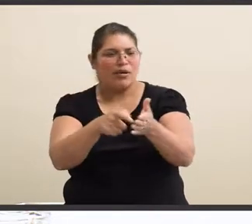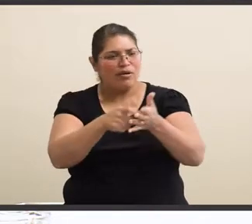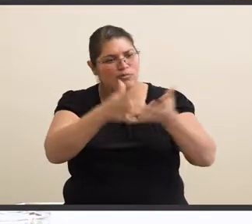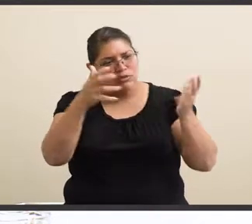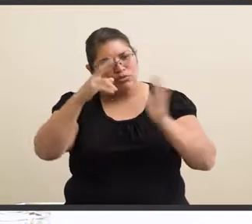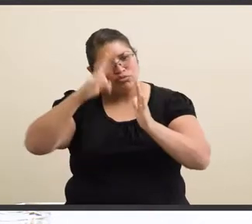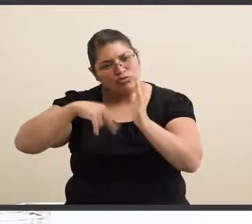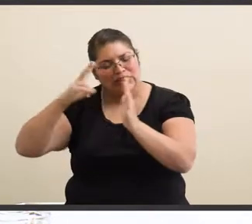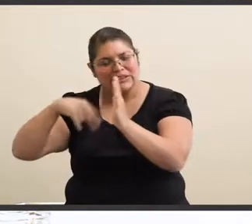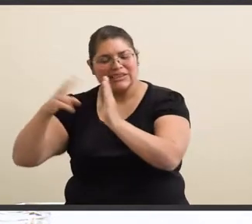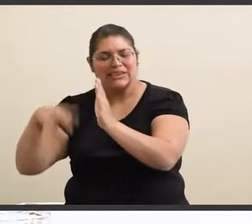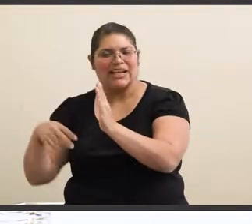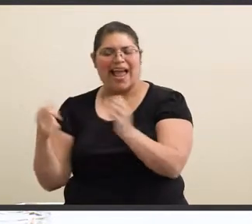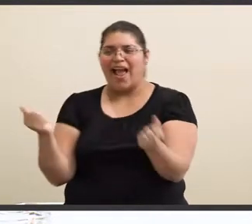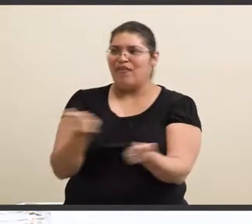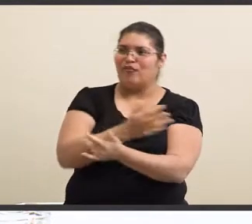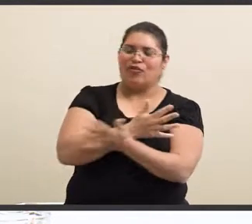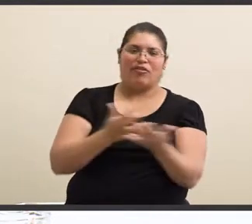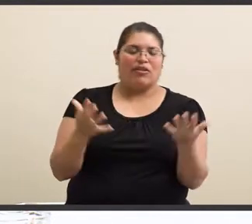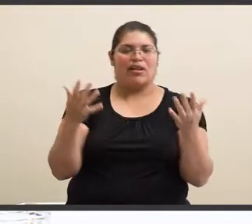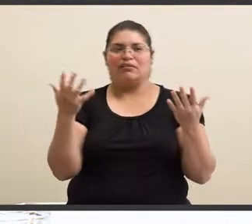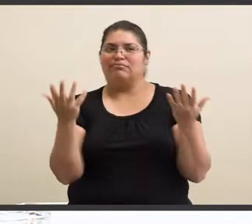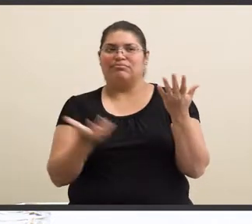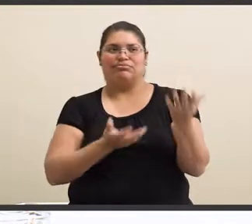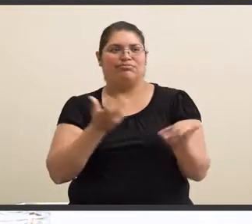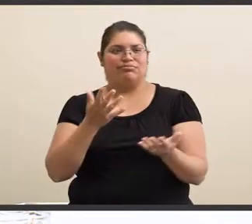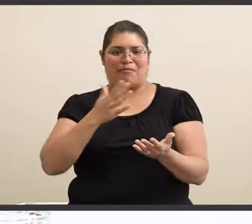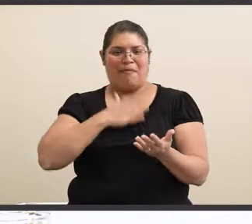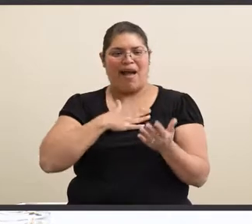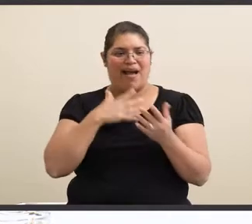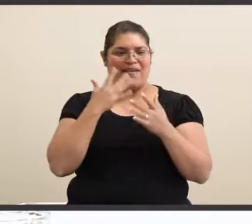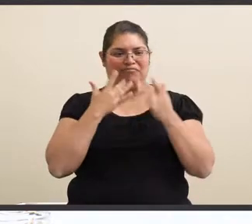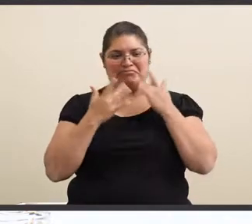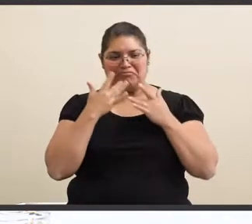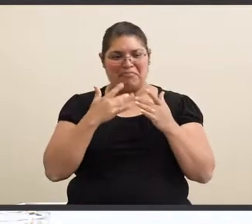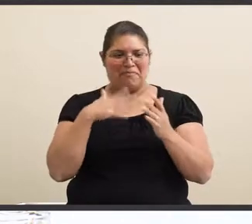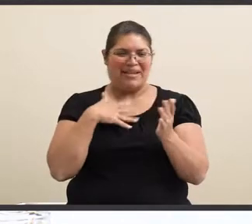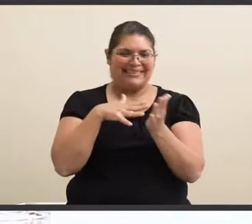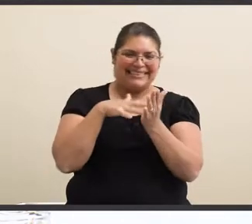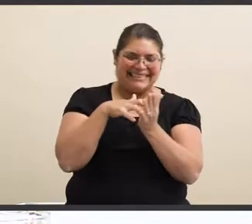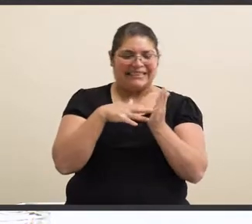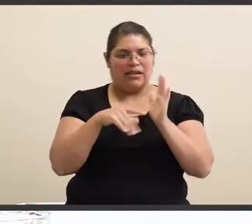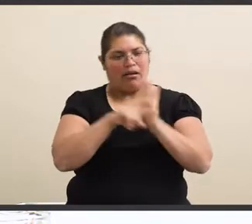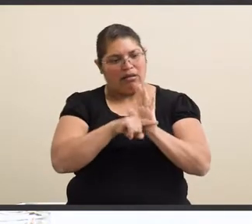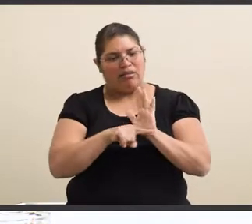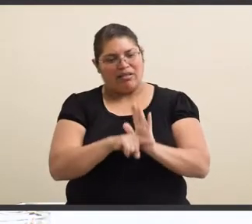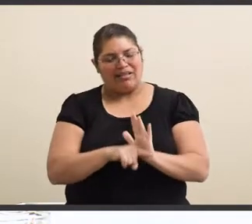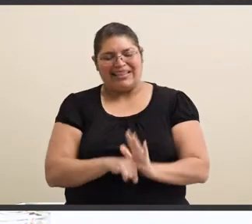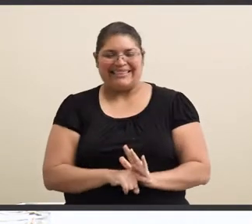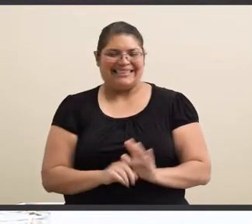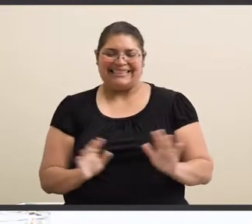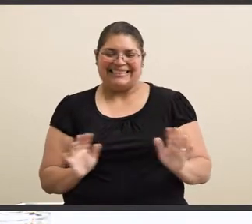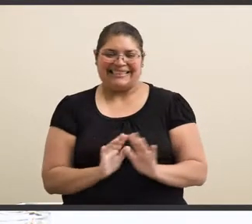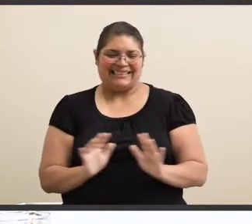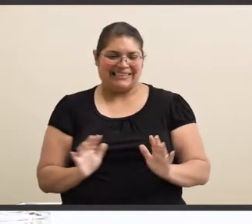reading, everything my deficiency or my visual disability